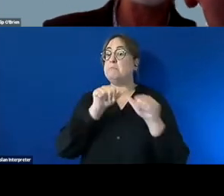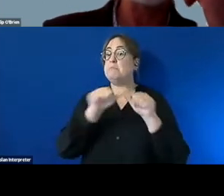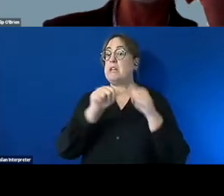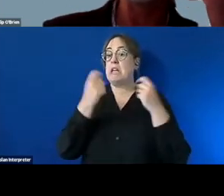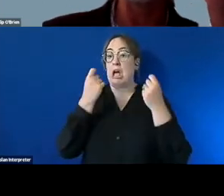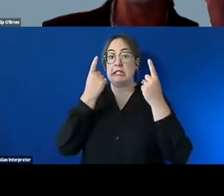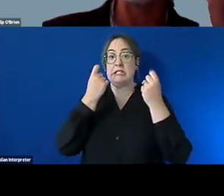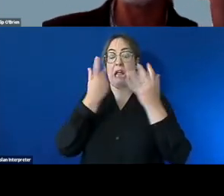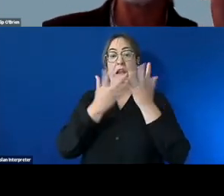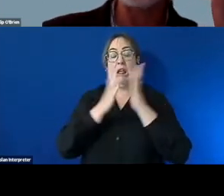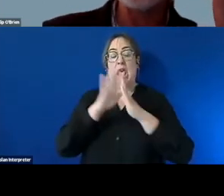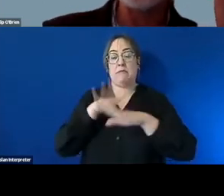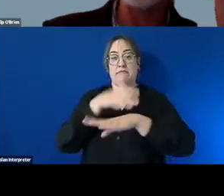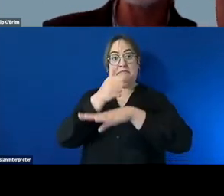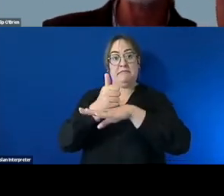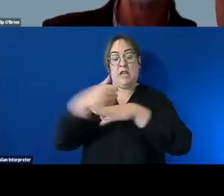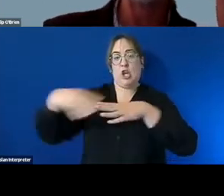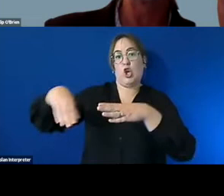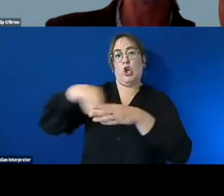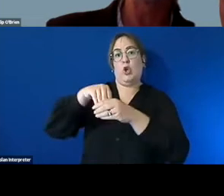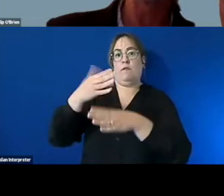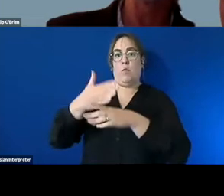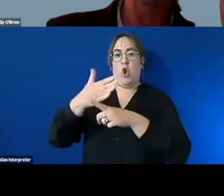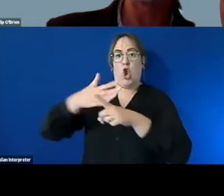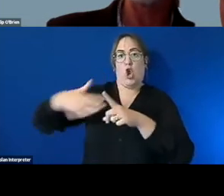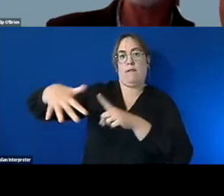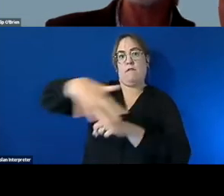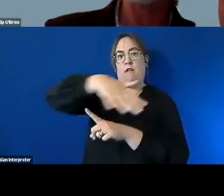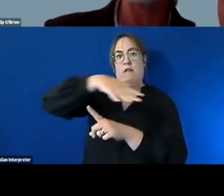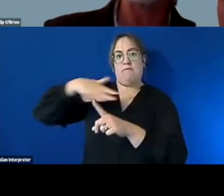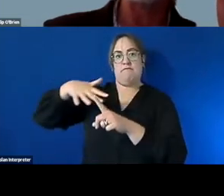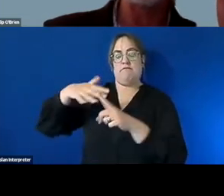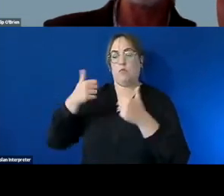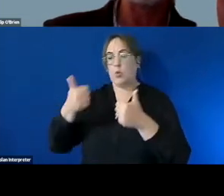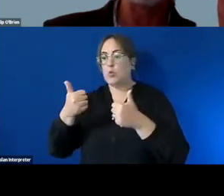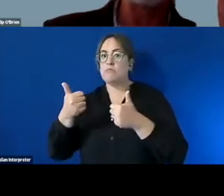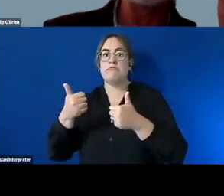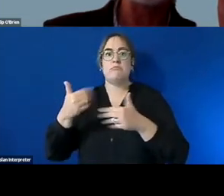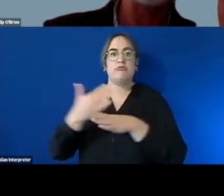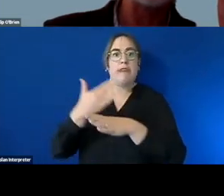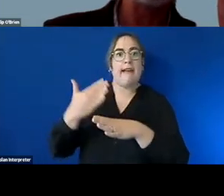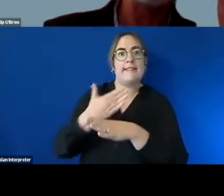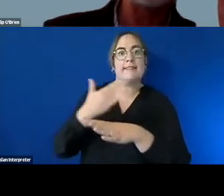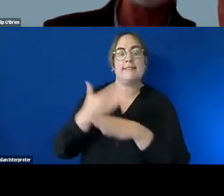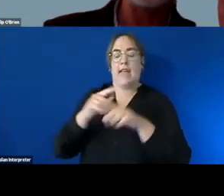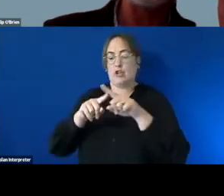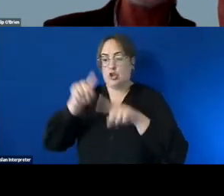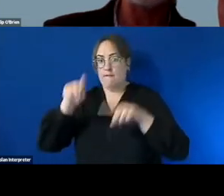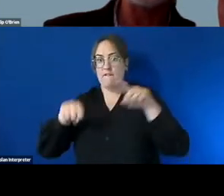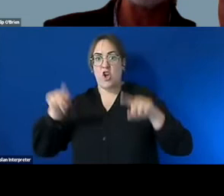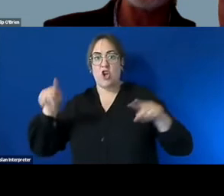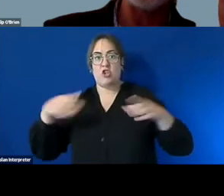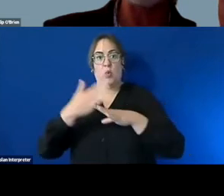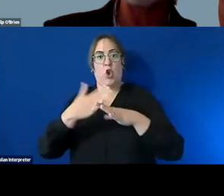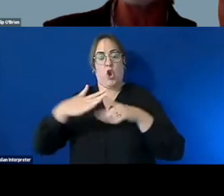to implement inclusive workplace practices um and hearing more positive examples of diverse workplaces and i think we've been hearing about